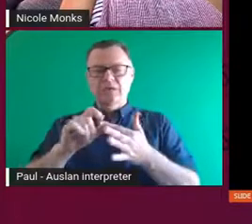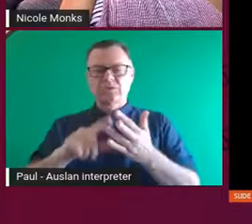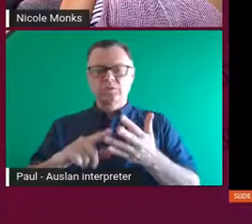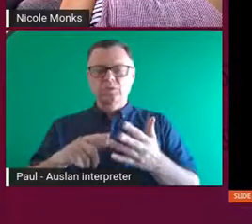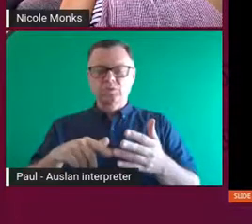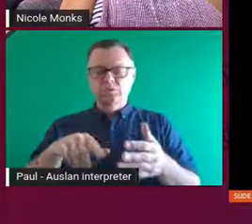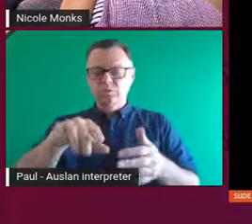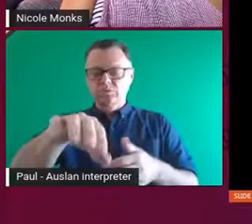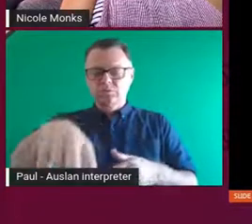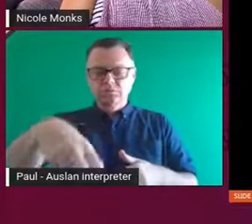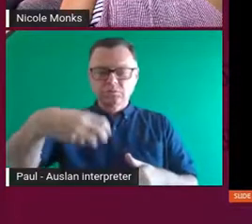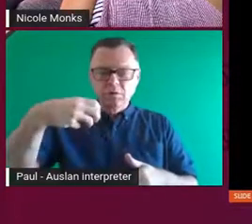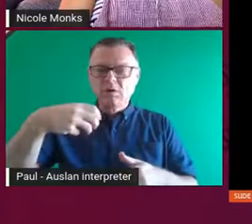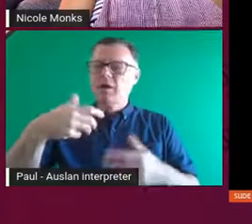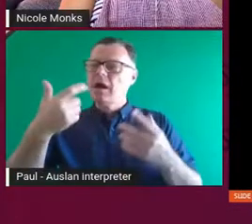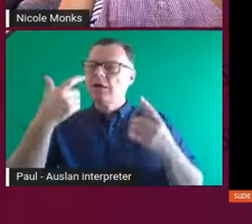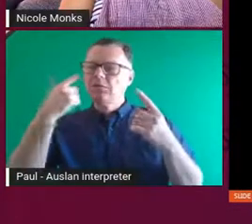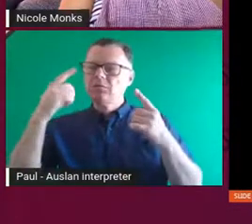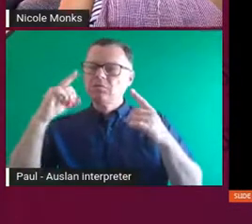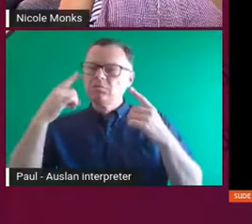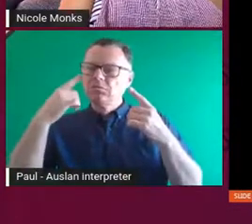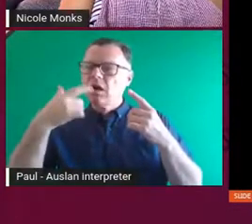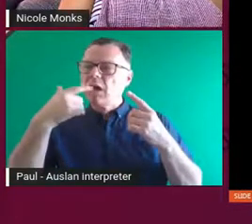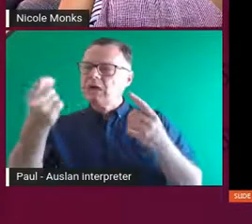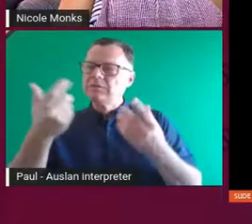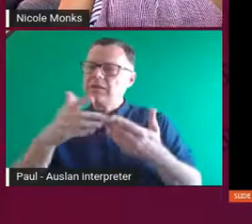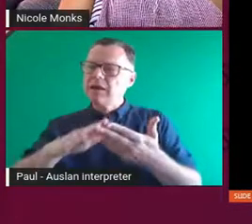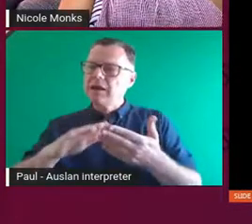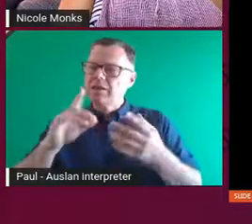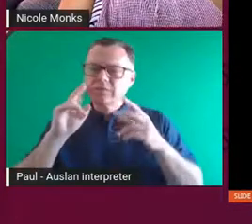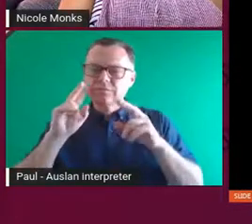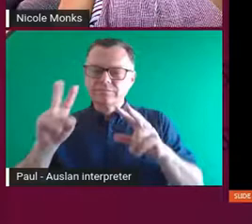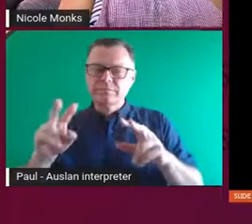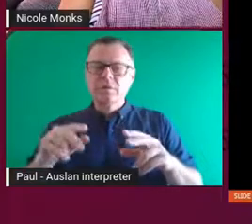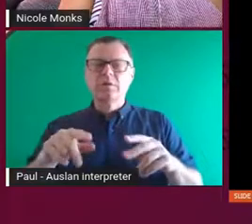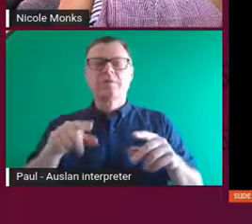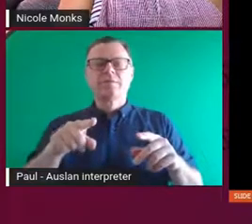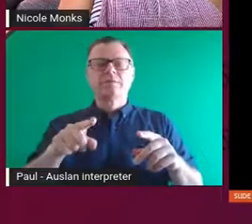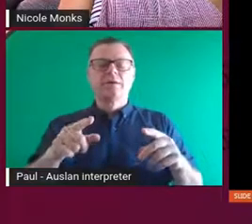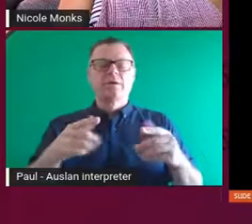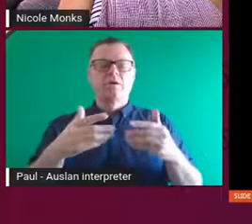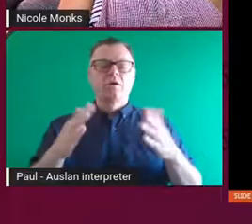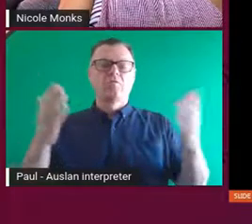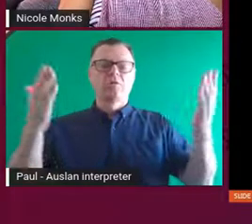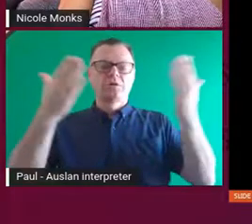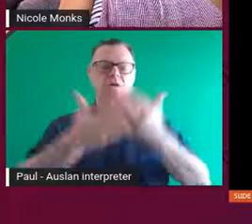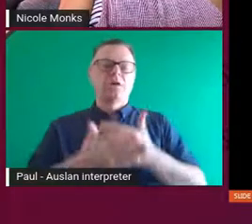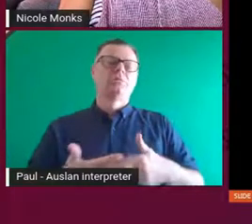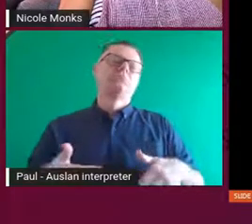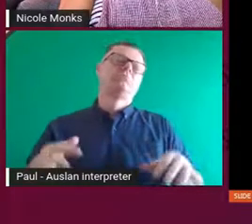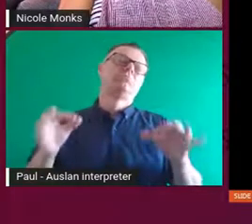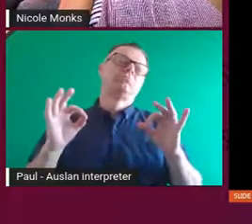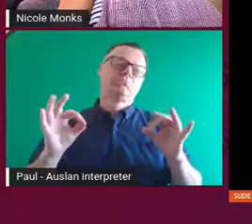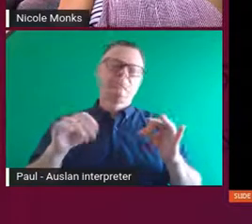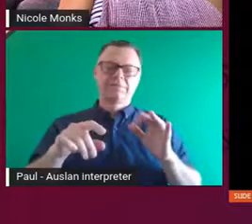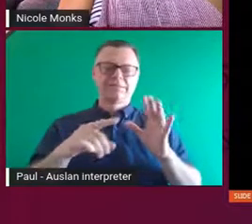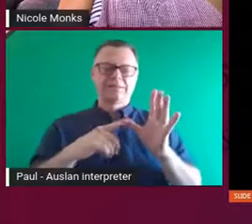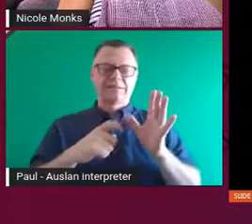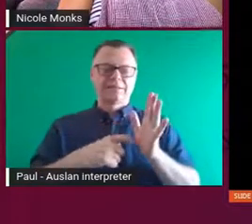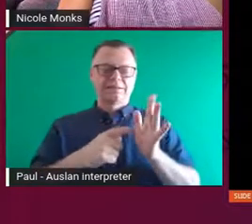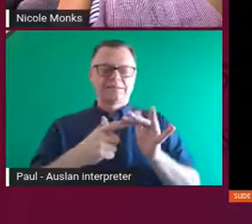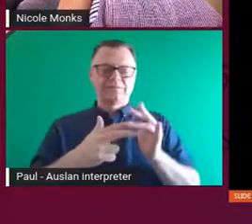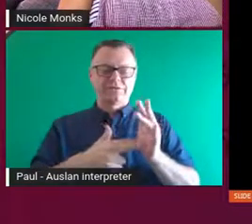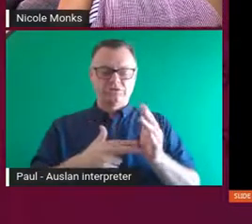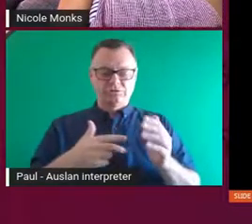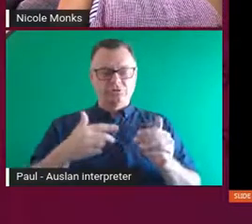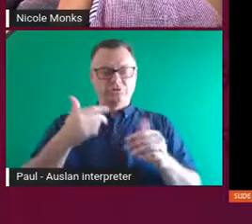something, that people could then ask each other. And on the opening night, it worked perfectly. I mean, all these kind of activations and things, you